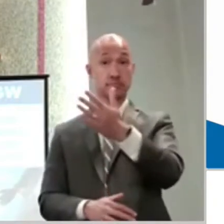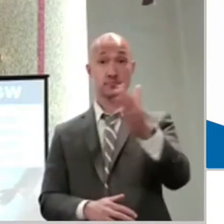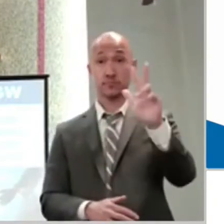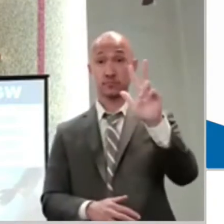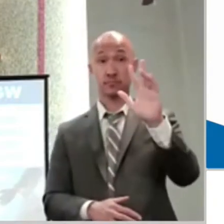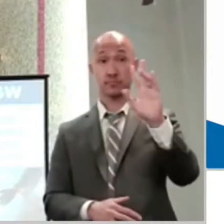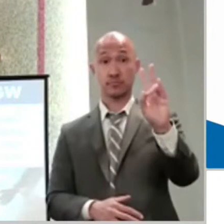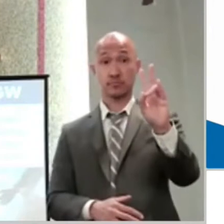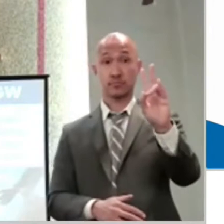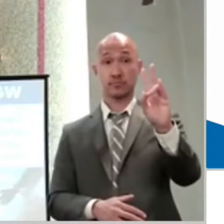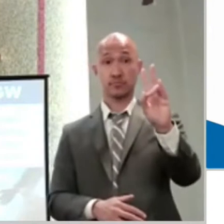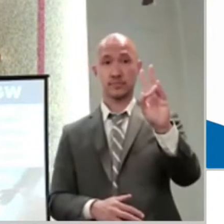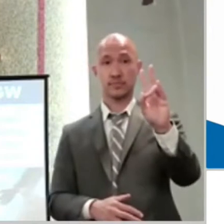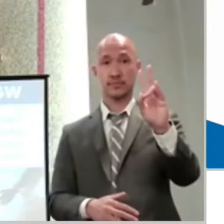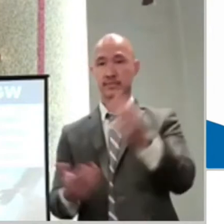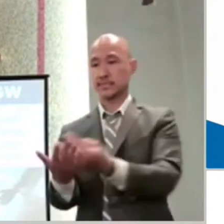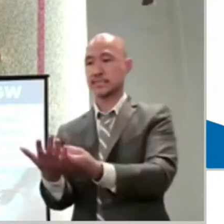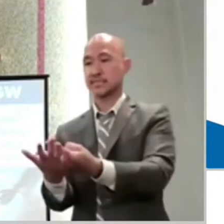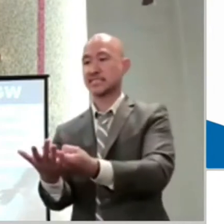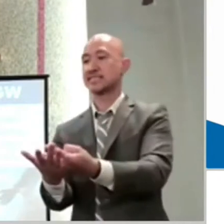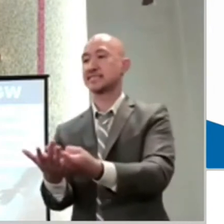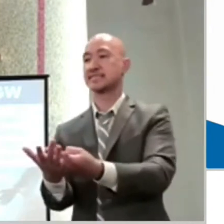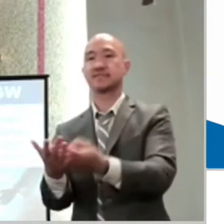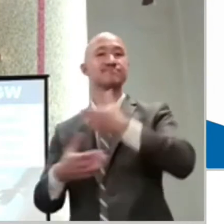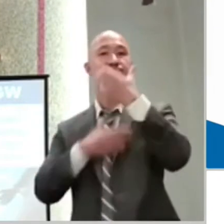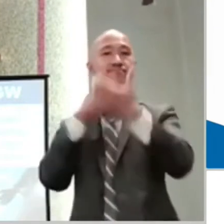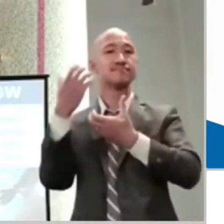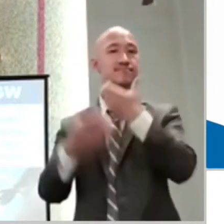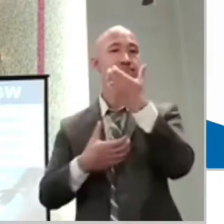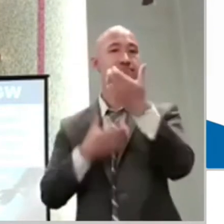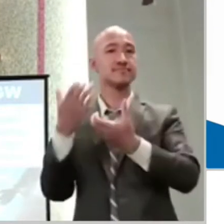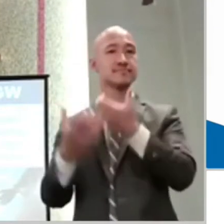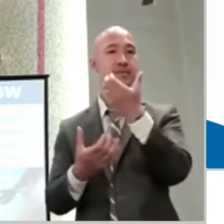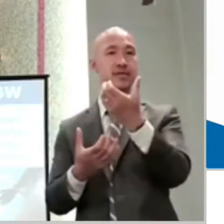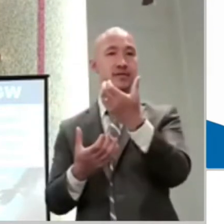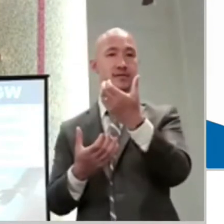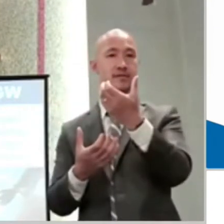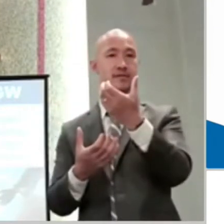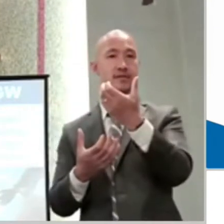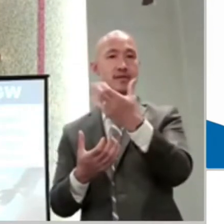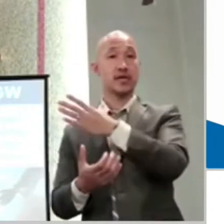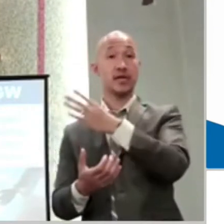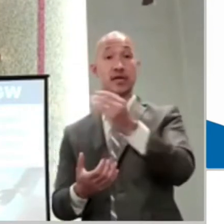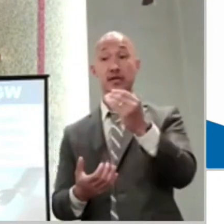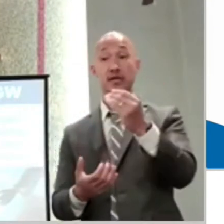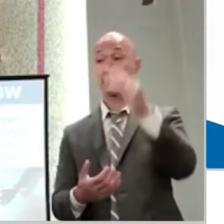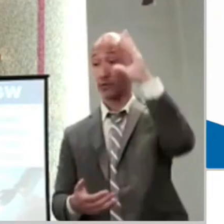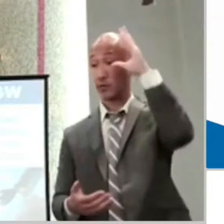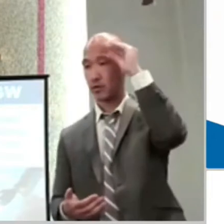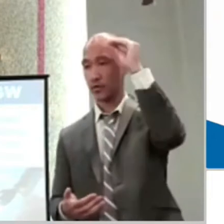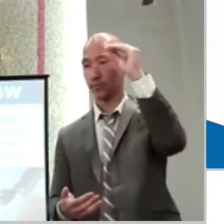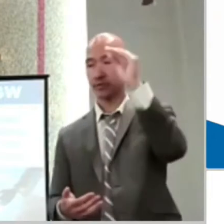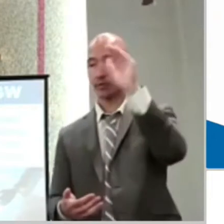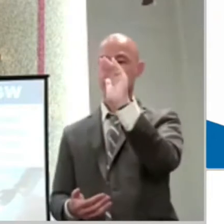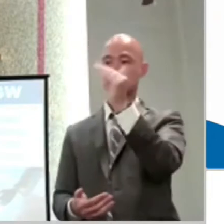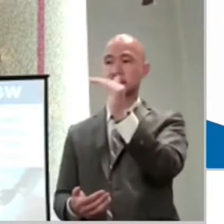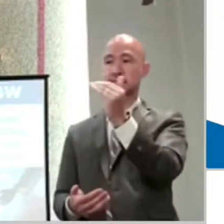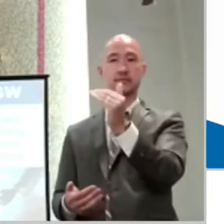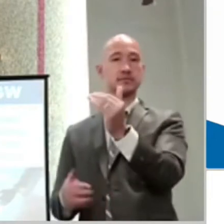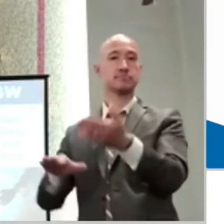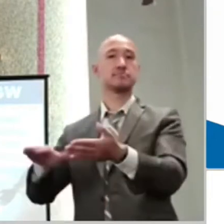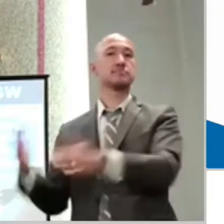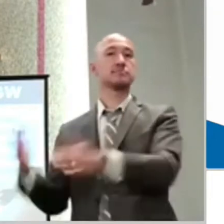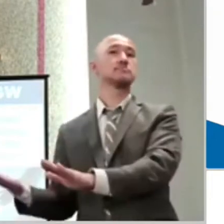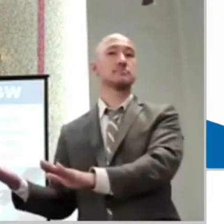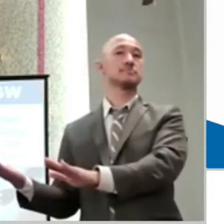looked as if he was dead. And everyone said, he's dead. And Jesus took his hand and helped him to stand up. You know, evil doesn't let go